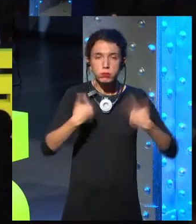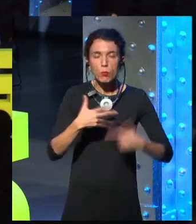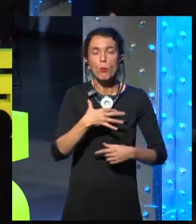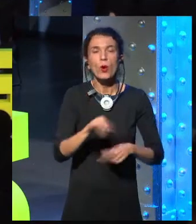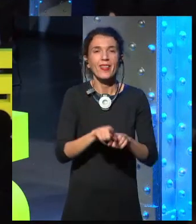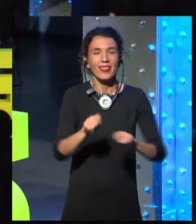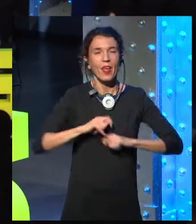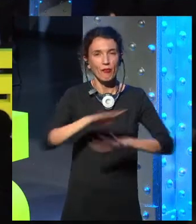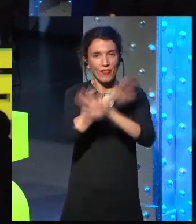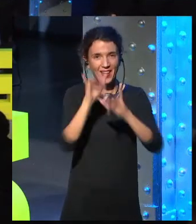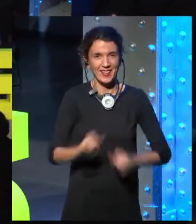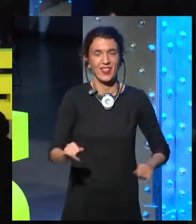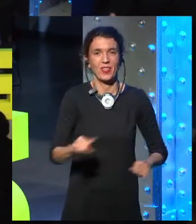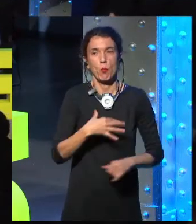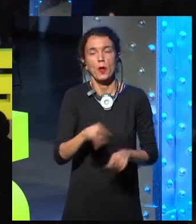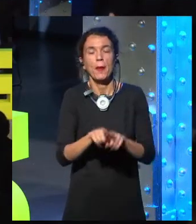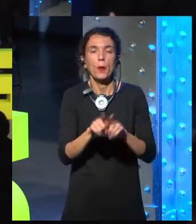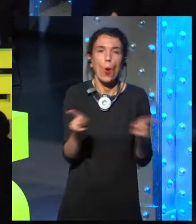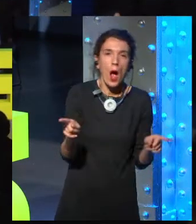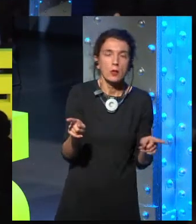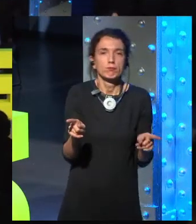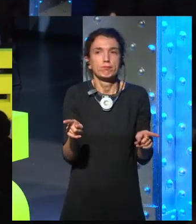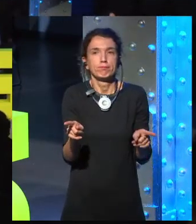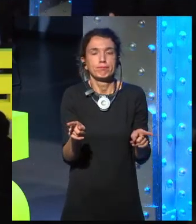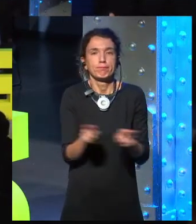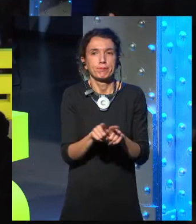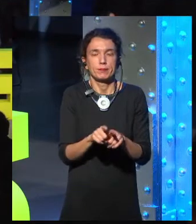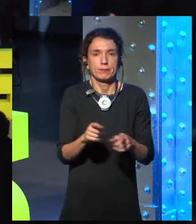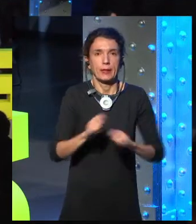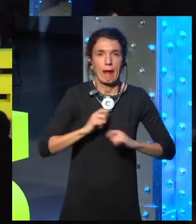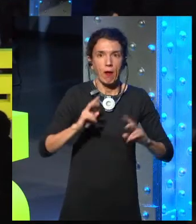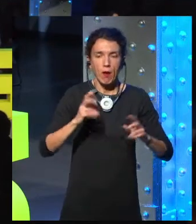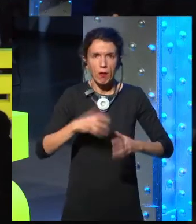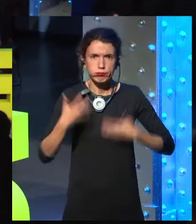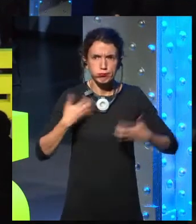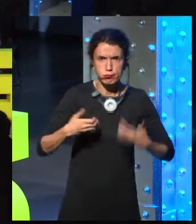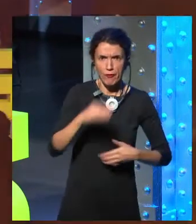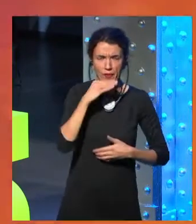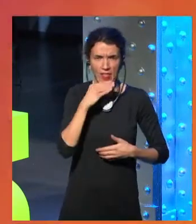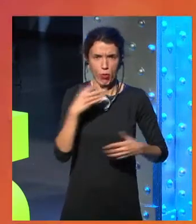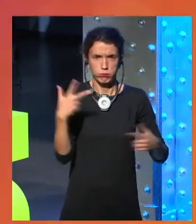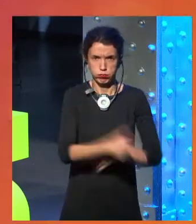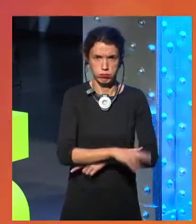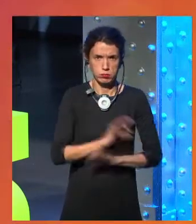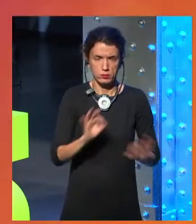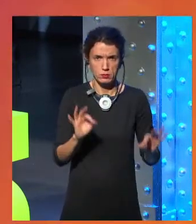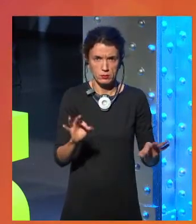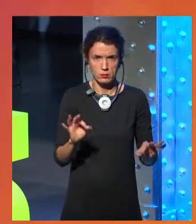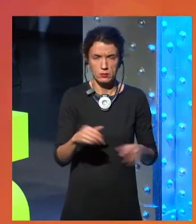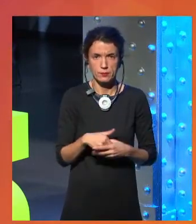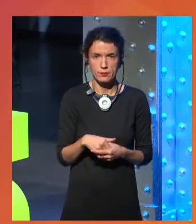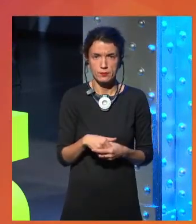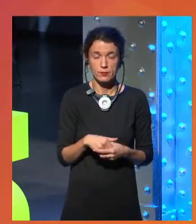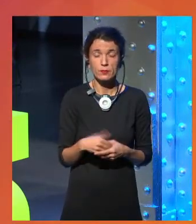getting married or raising children or falling in love or listening to music? I don't think so. There are some things that we should